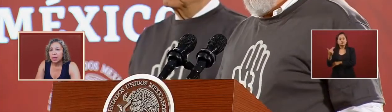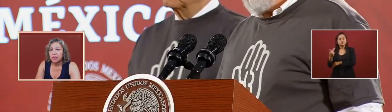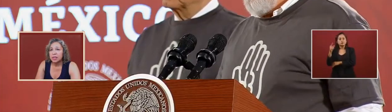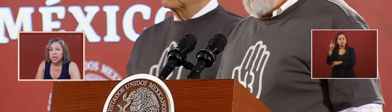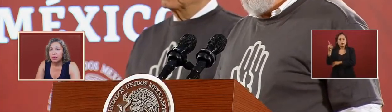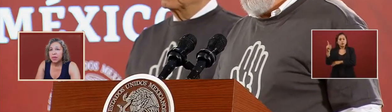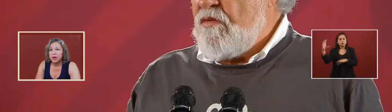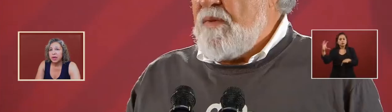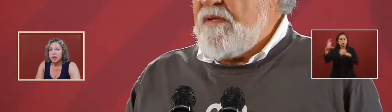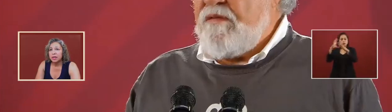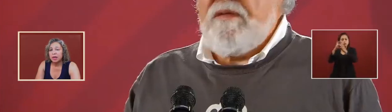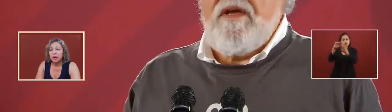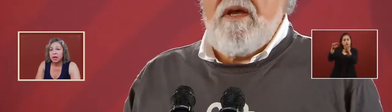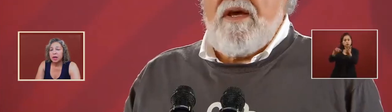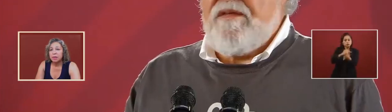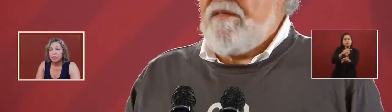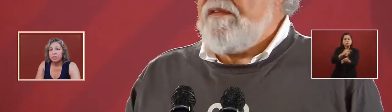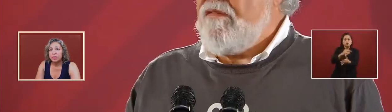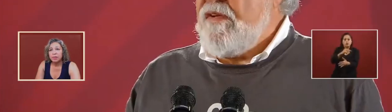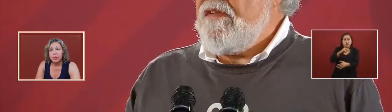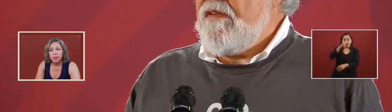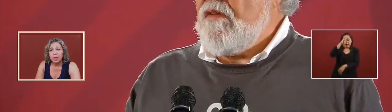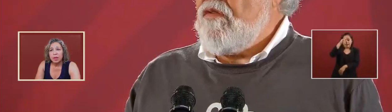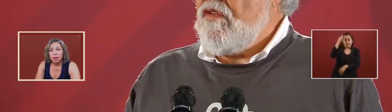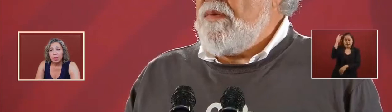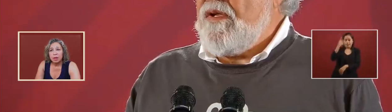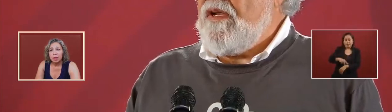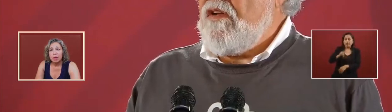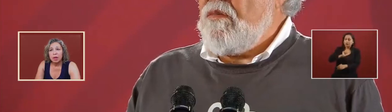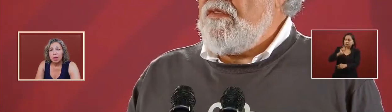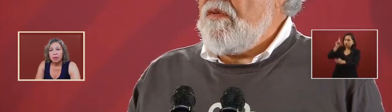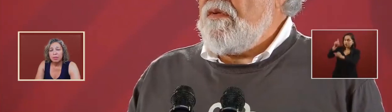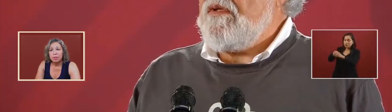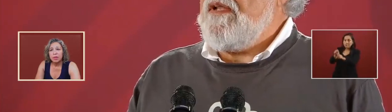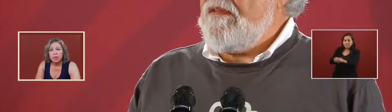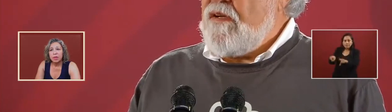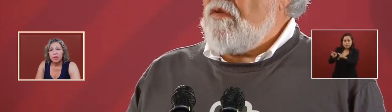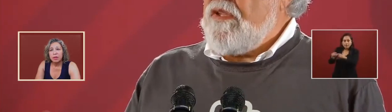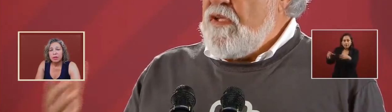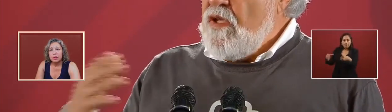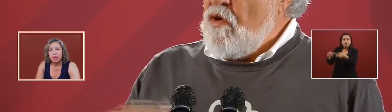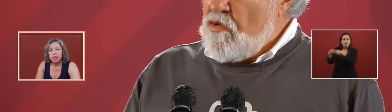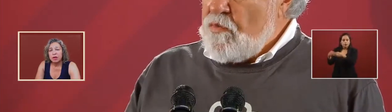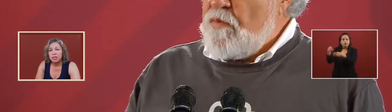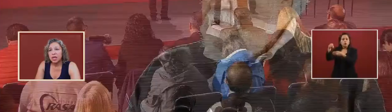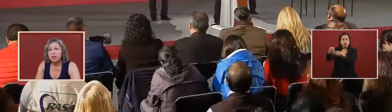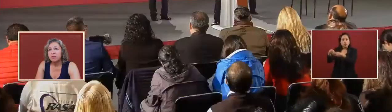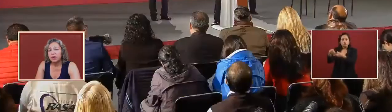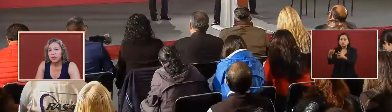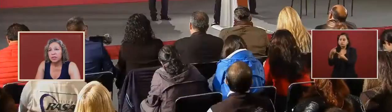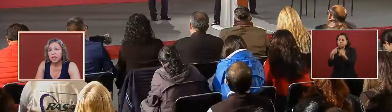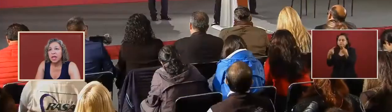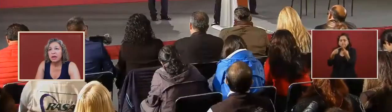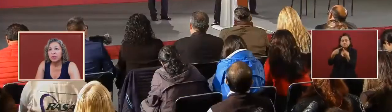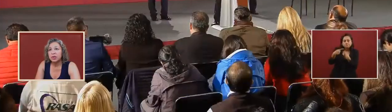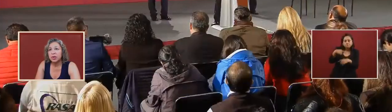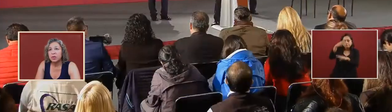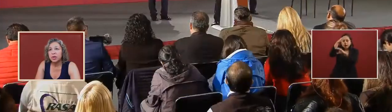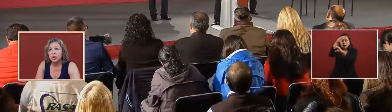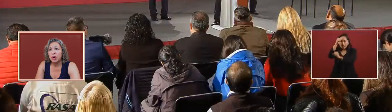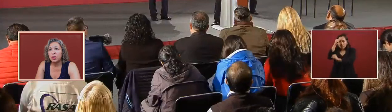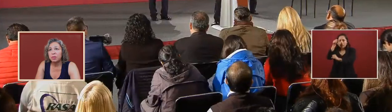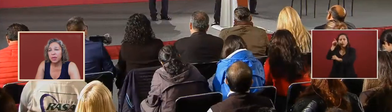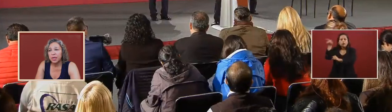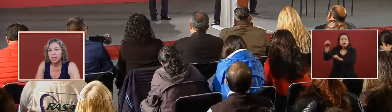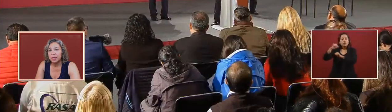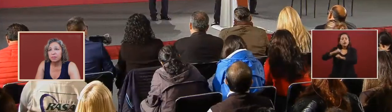teleamerican uh there's other funds they have to do it